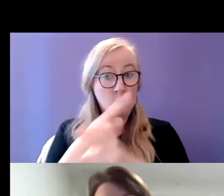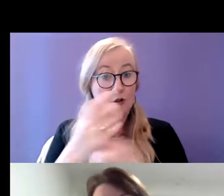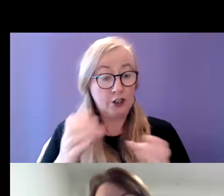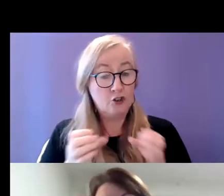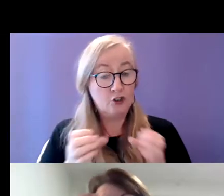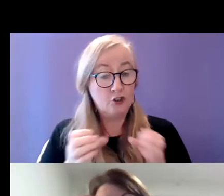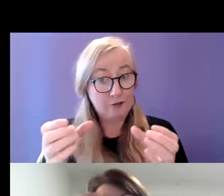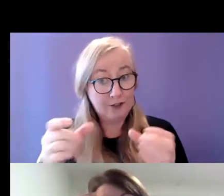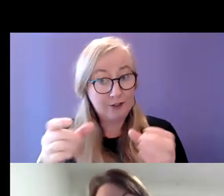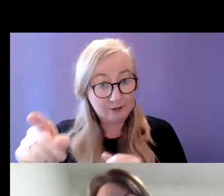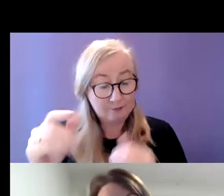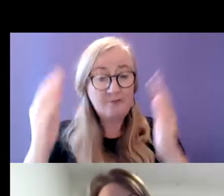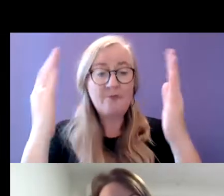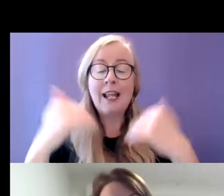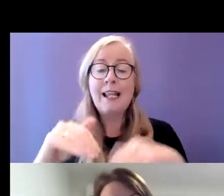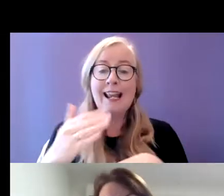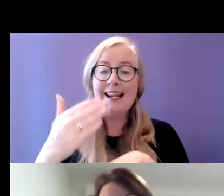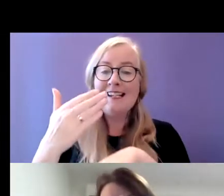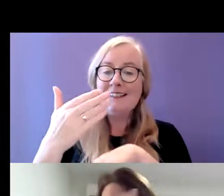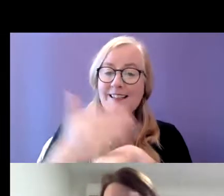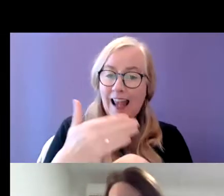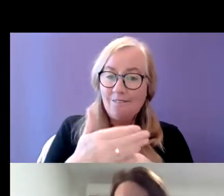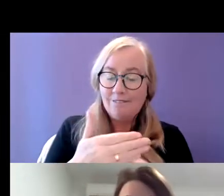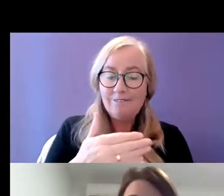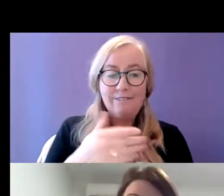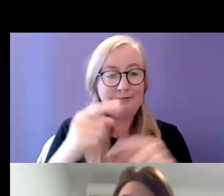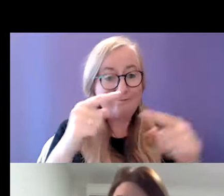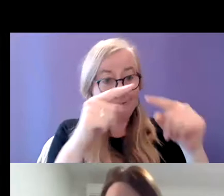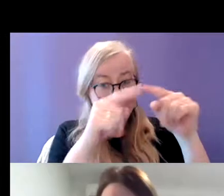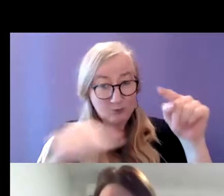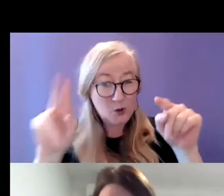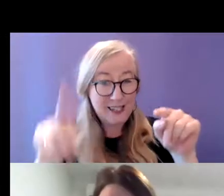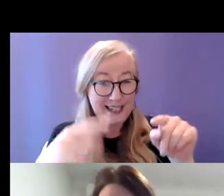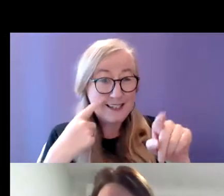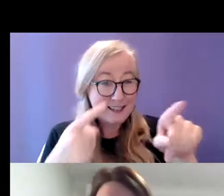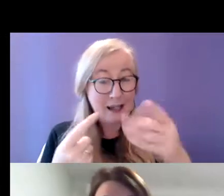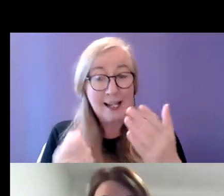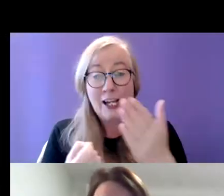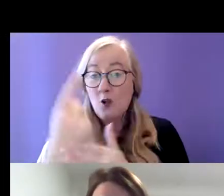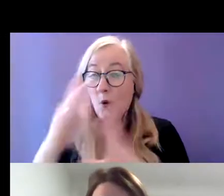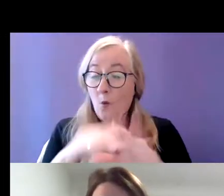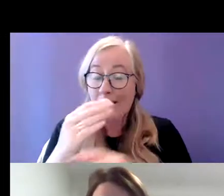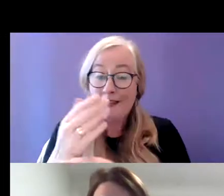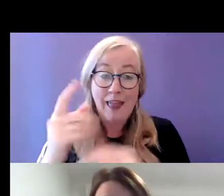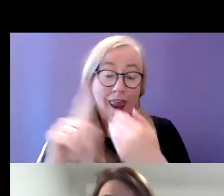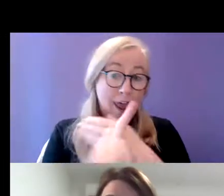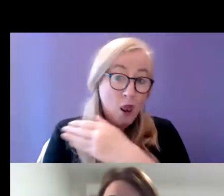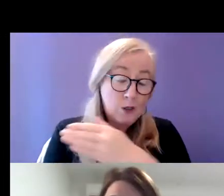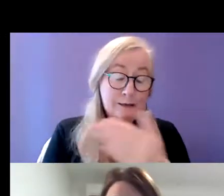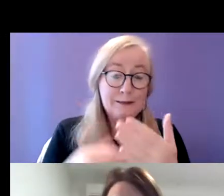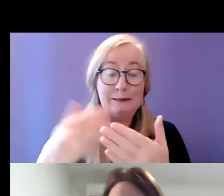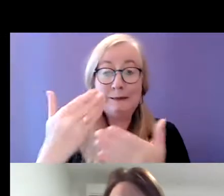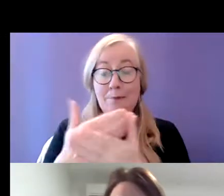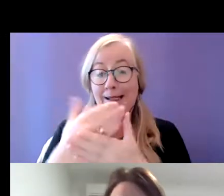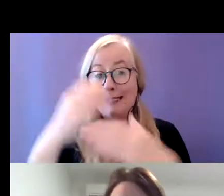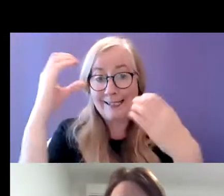So in terms of staff reported factors leading to homelessness risk, can see here that issues with the landlord, demands of caring, the house